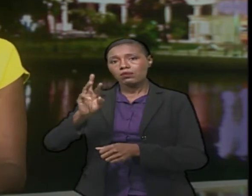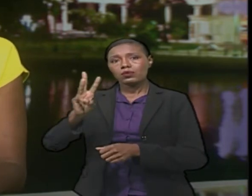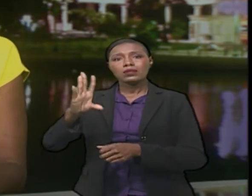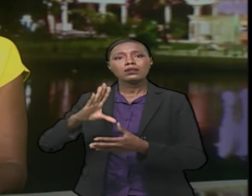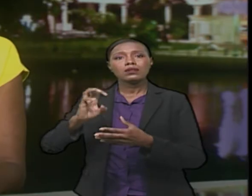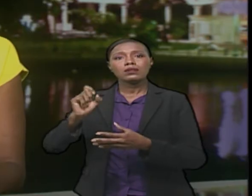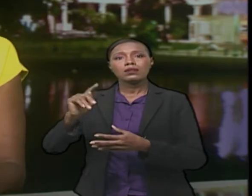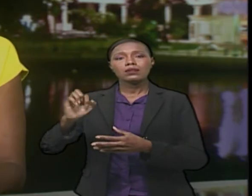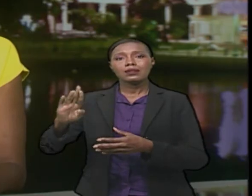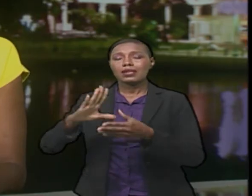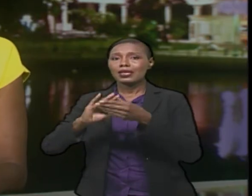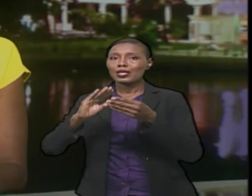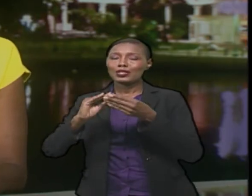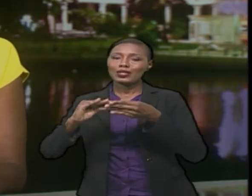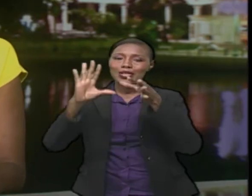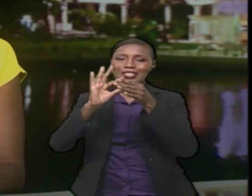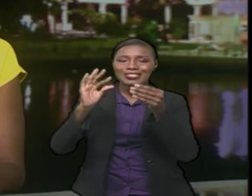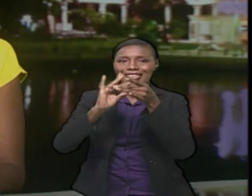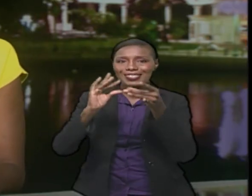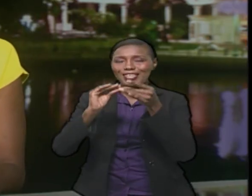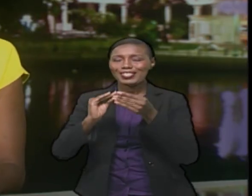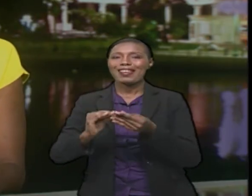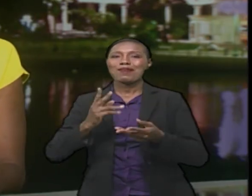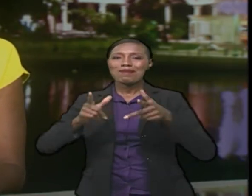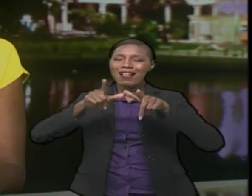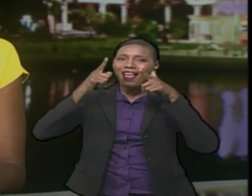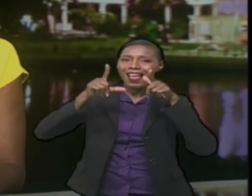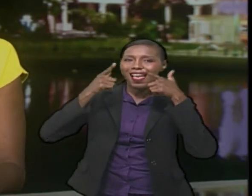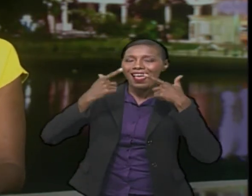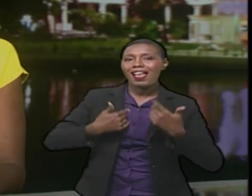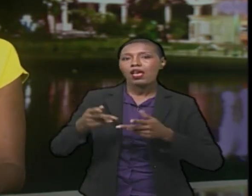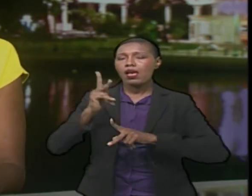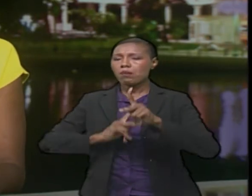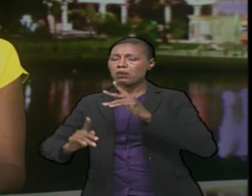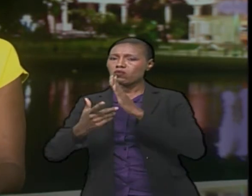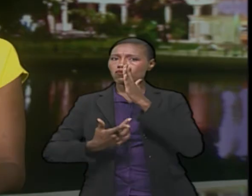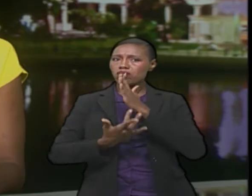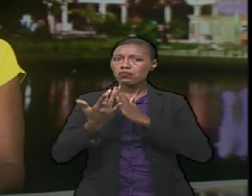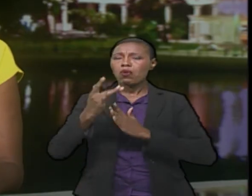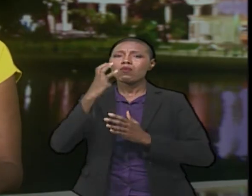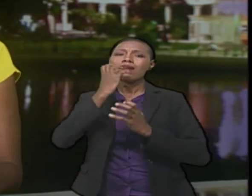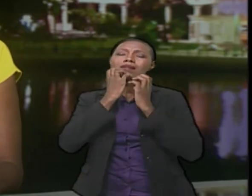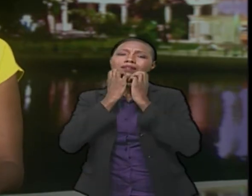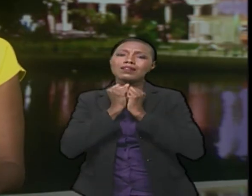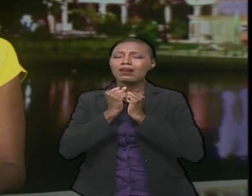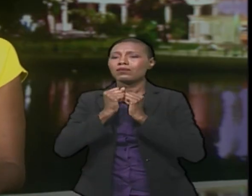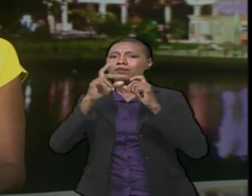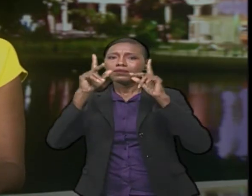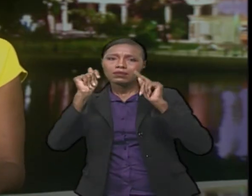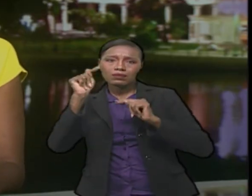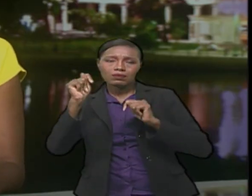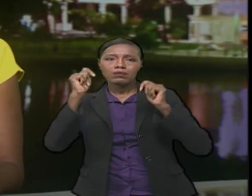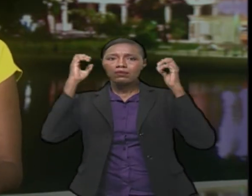words, a wit and sense of humour, as well as a professionalism that was pinned on the love for the media. Now,